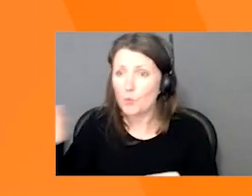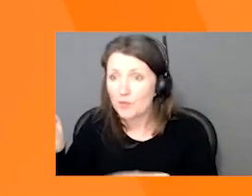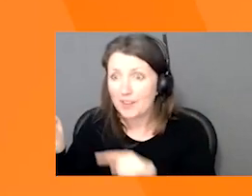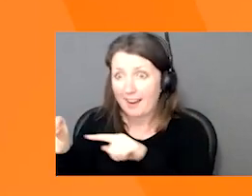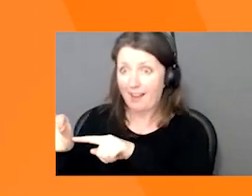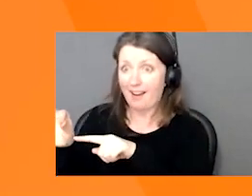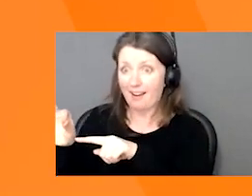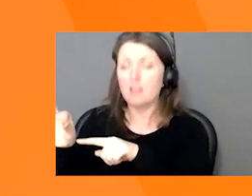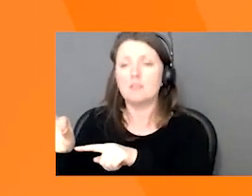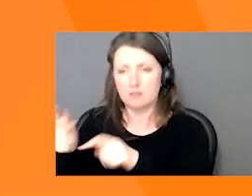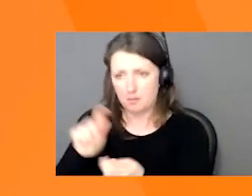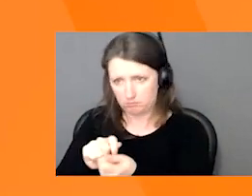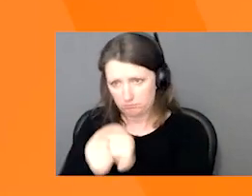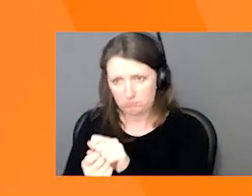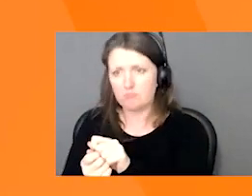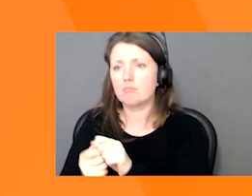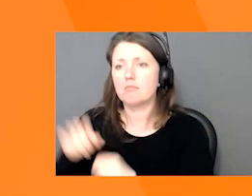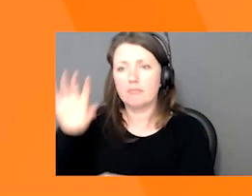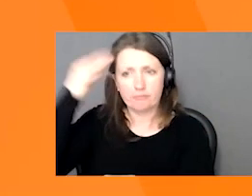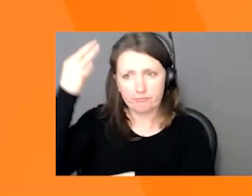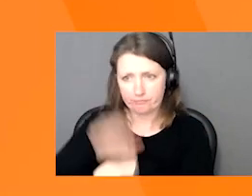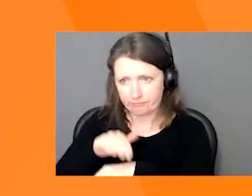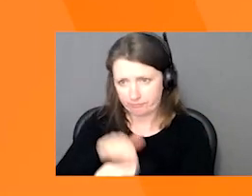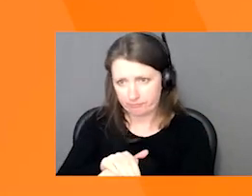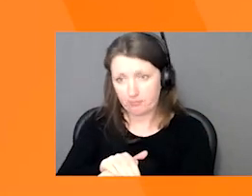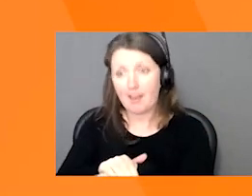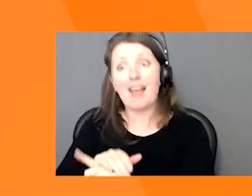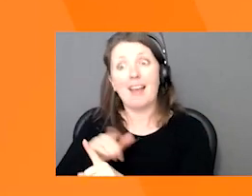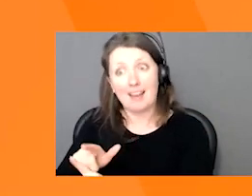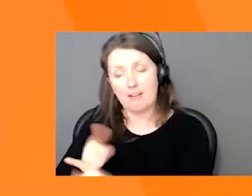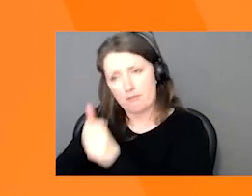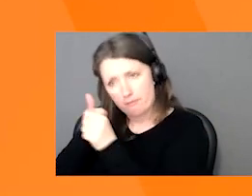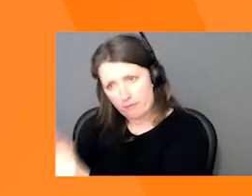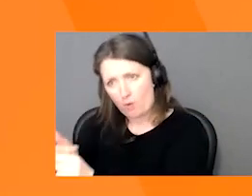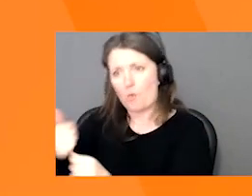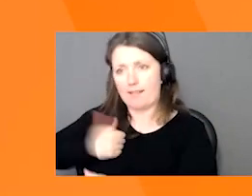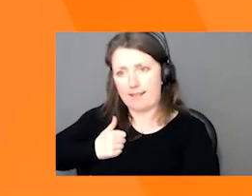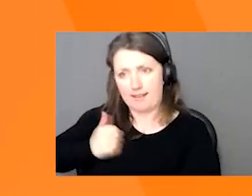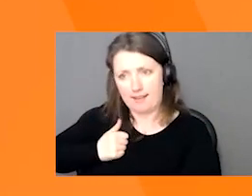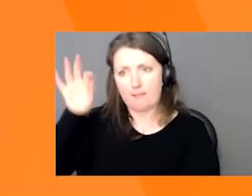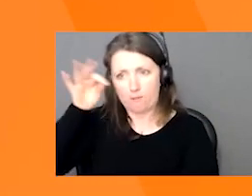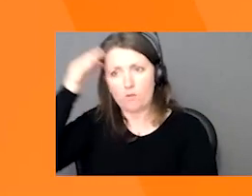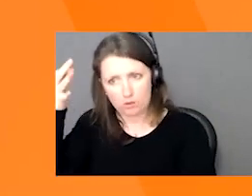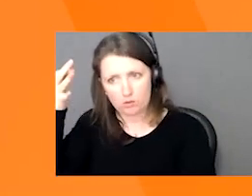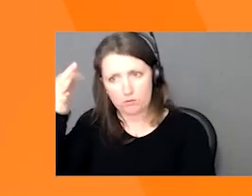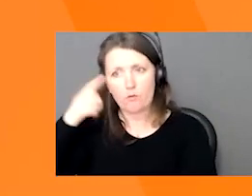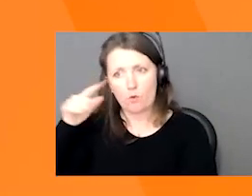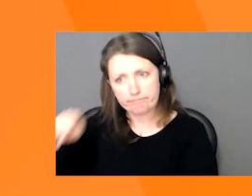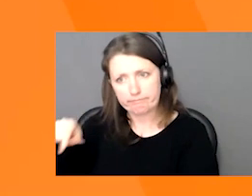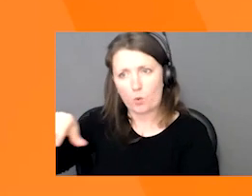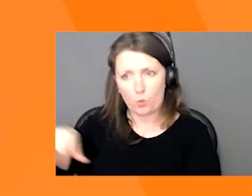translated. And remember, the translation must be done in Canadian French to be appropriate for Quebec sales.